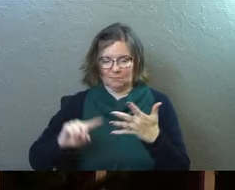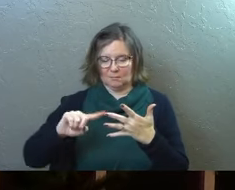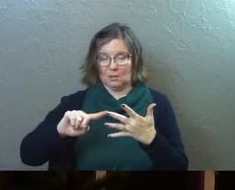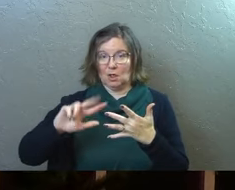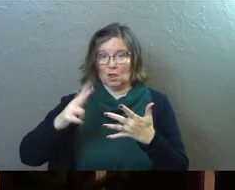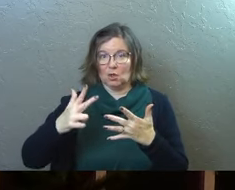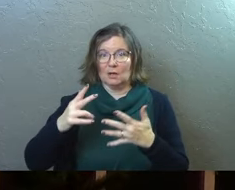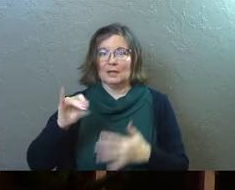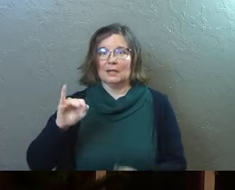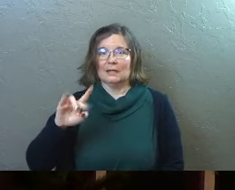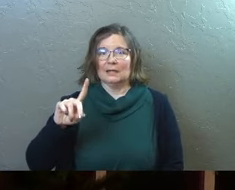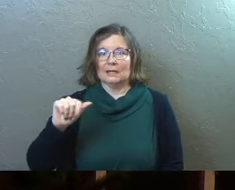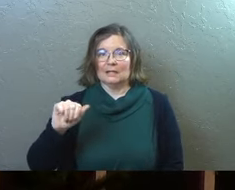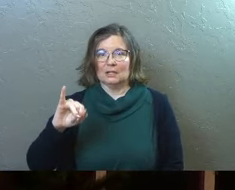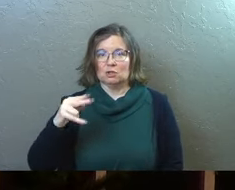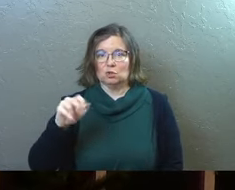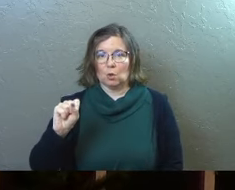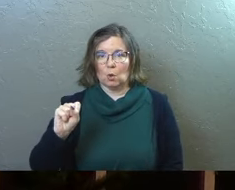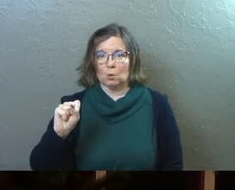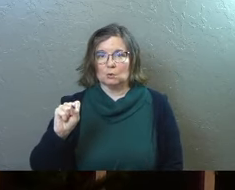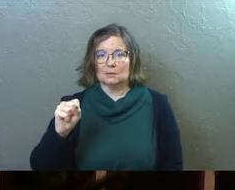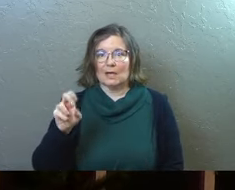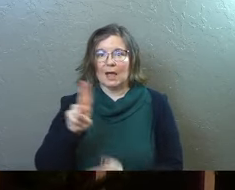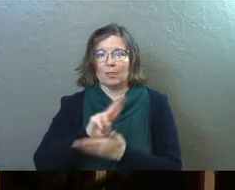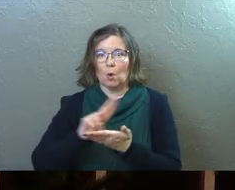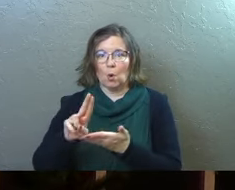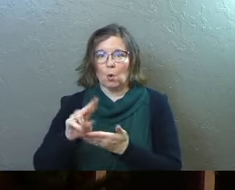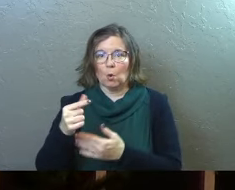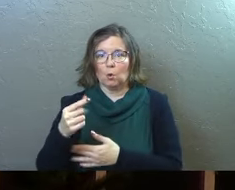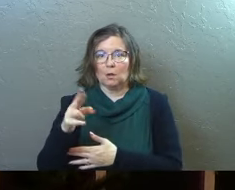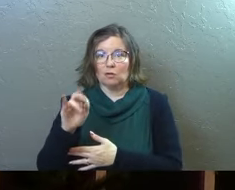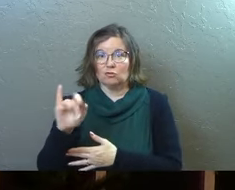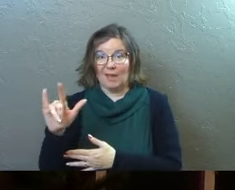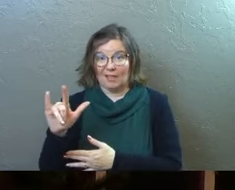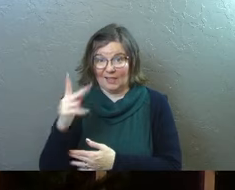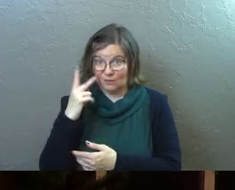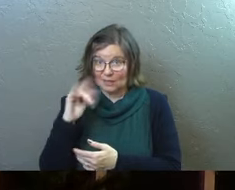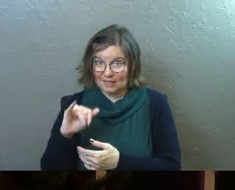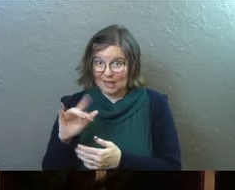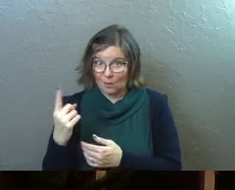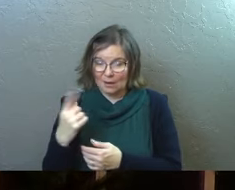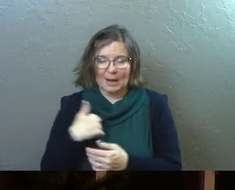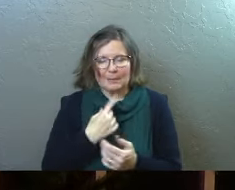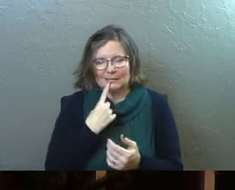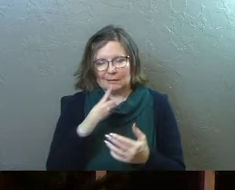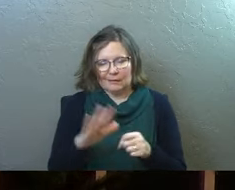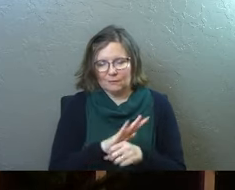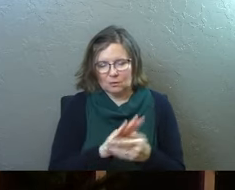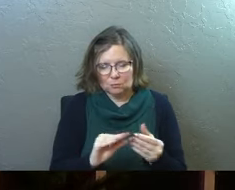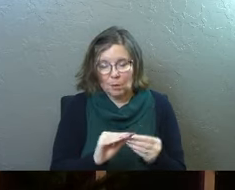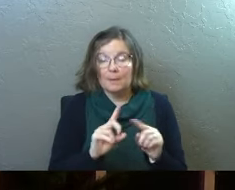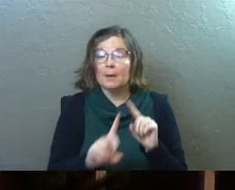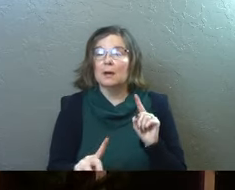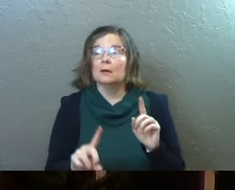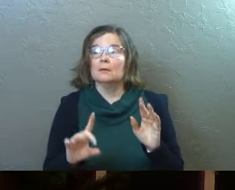Holy Grail? Have you seen that one? And, and, and I mean, I won't tell you the whole thing, but